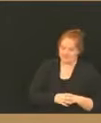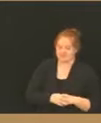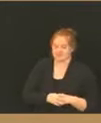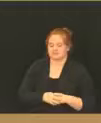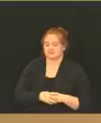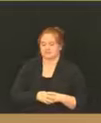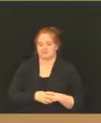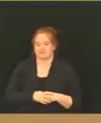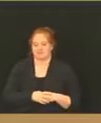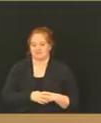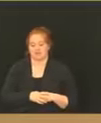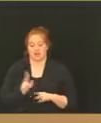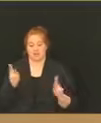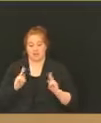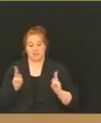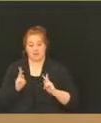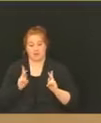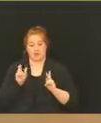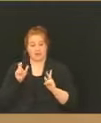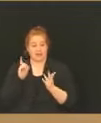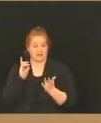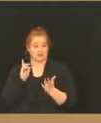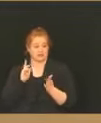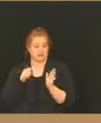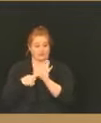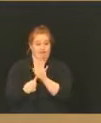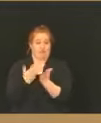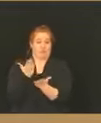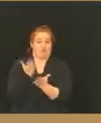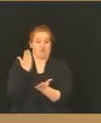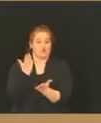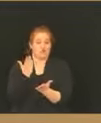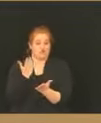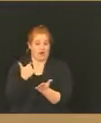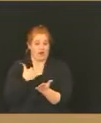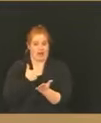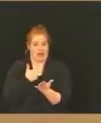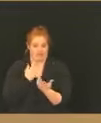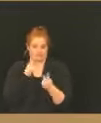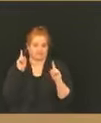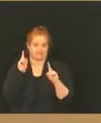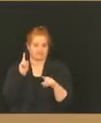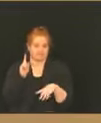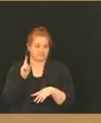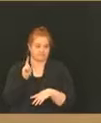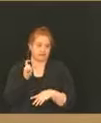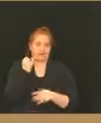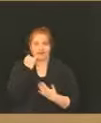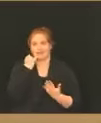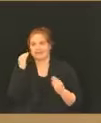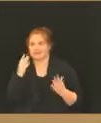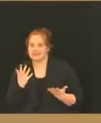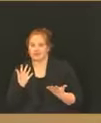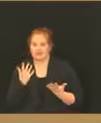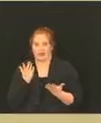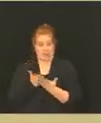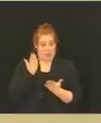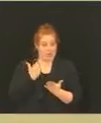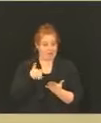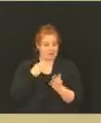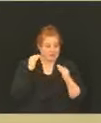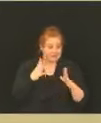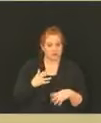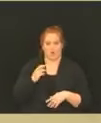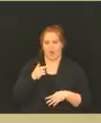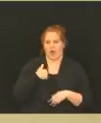Will residents have to provide some proof of any sort when they meet eligibility criteria to get vaccinated? Say if they're a teacher or a